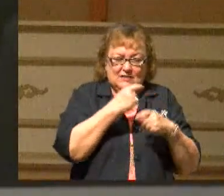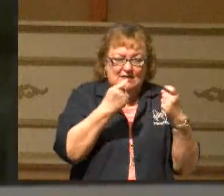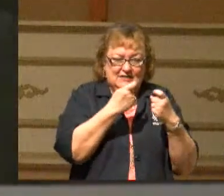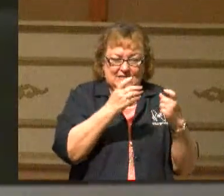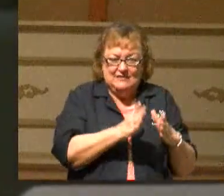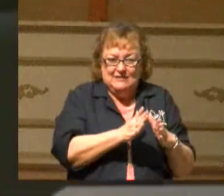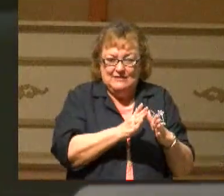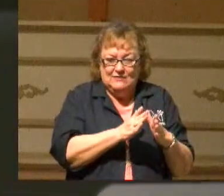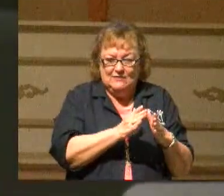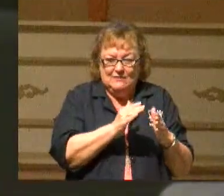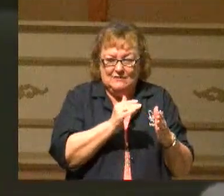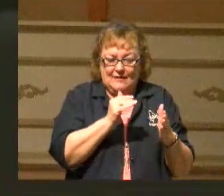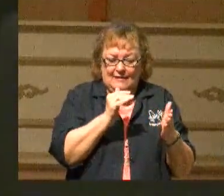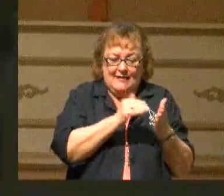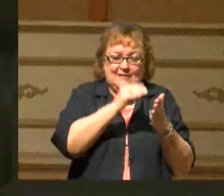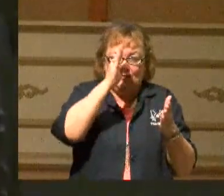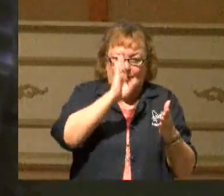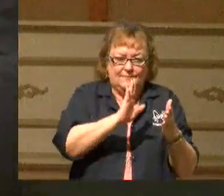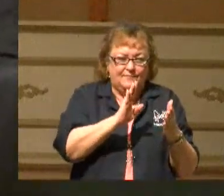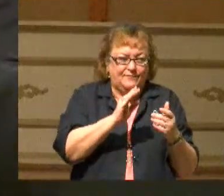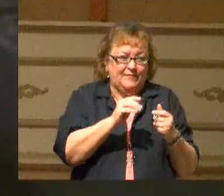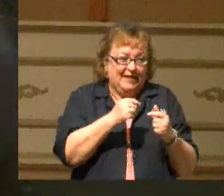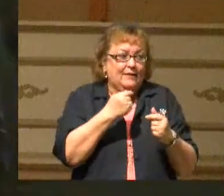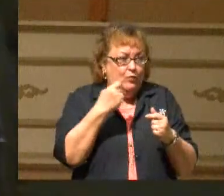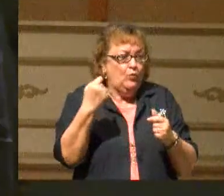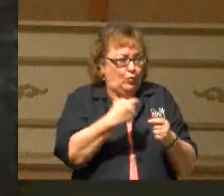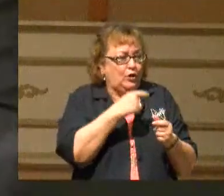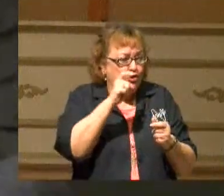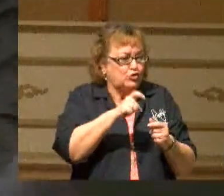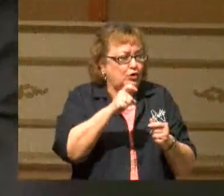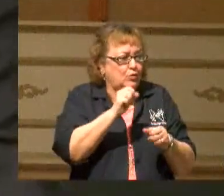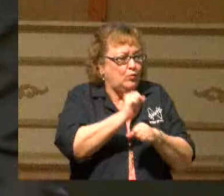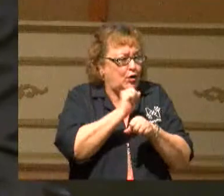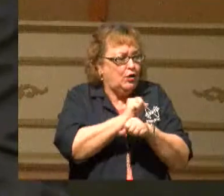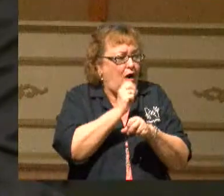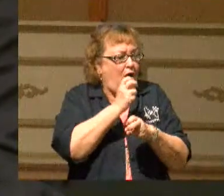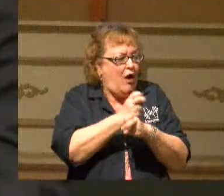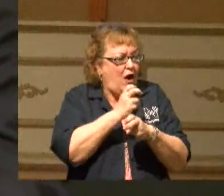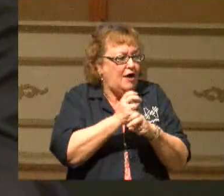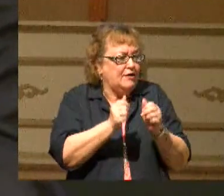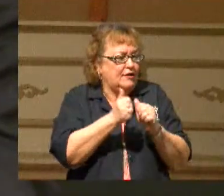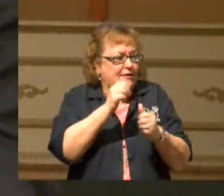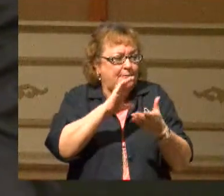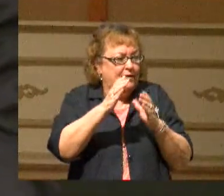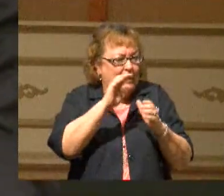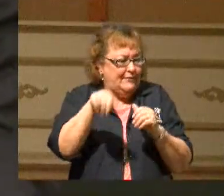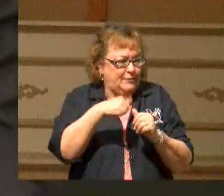the Lord's not saying that we shouldn't work. We should work hard, harder than anyone in the world.